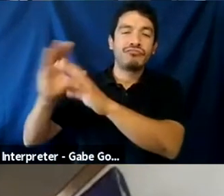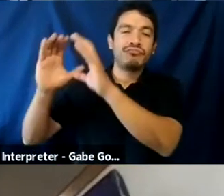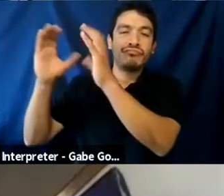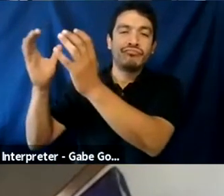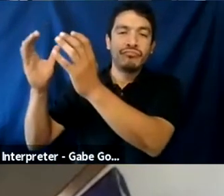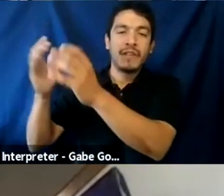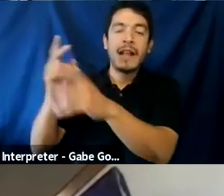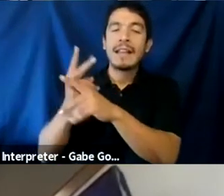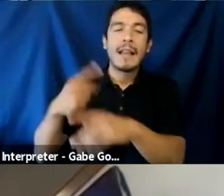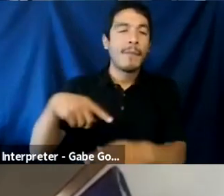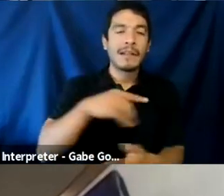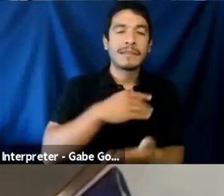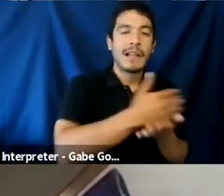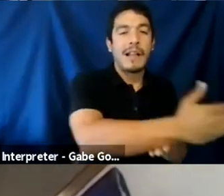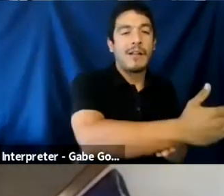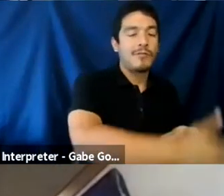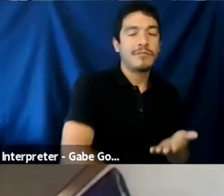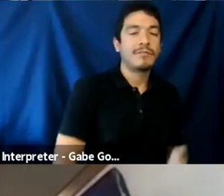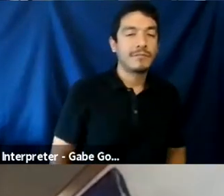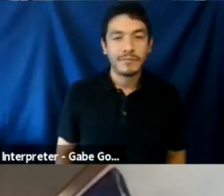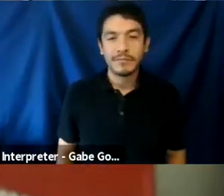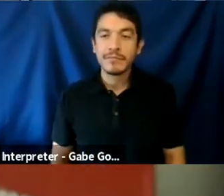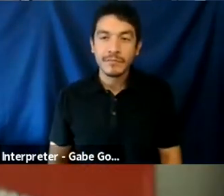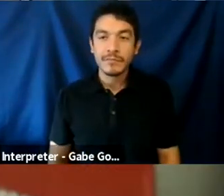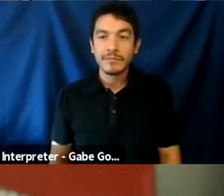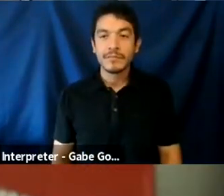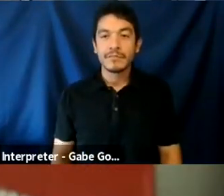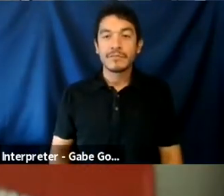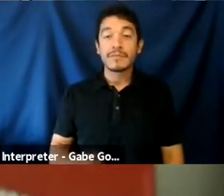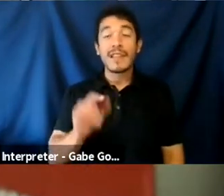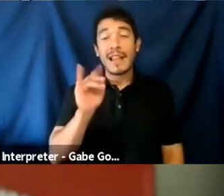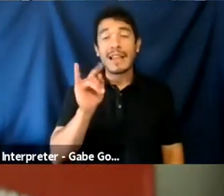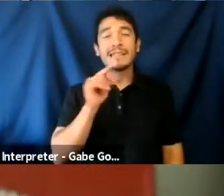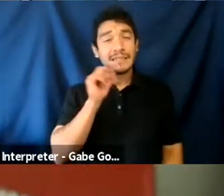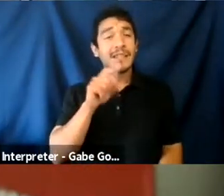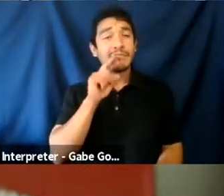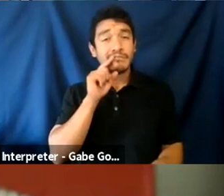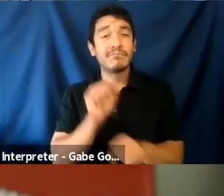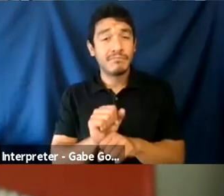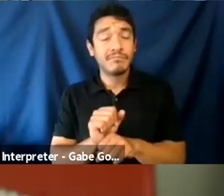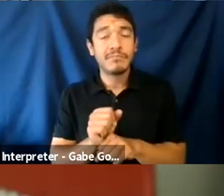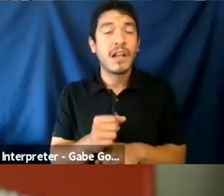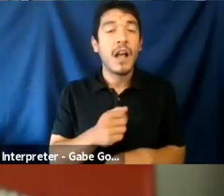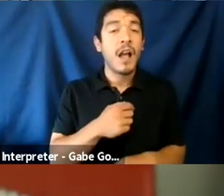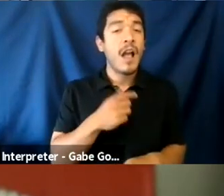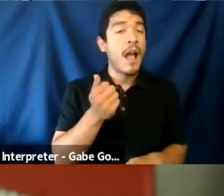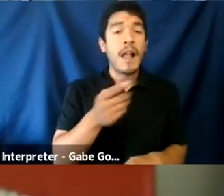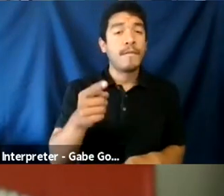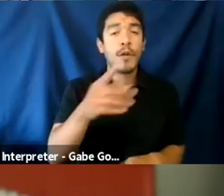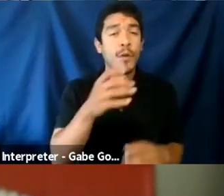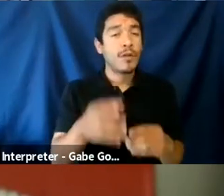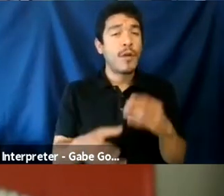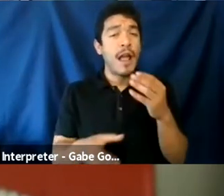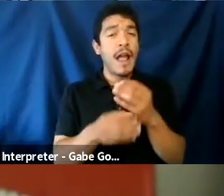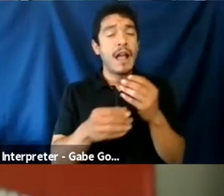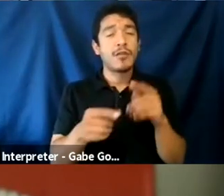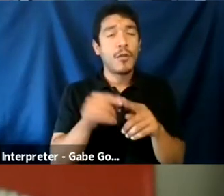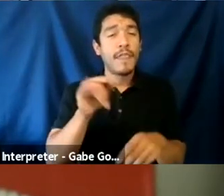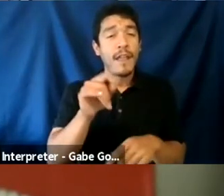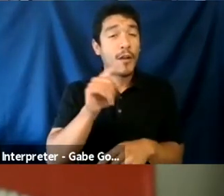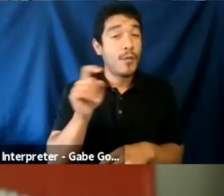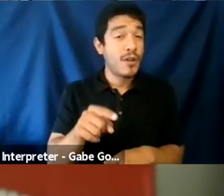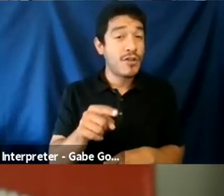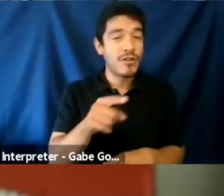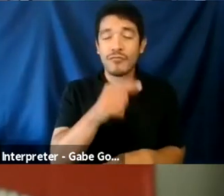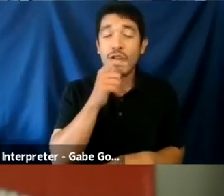you know, to keep a lot of us out. Yeah, absolutely. Um, do either of you want to add to the gatekeeping question? You don't have to,